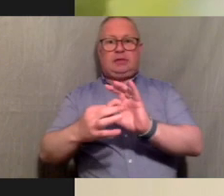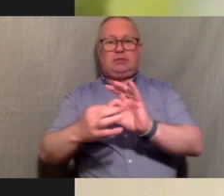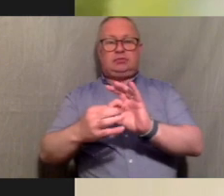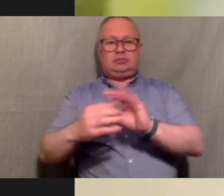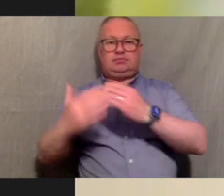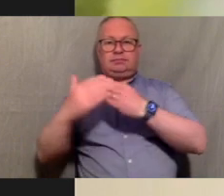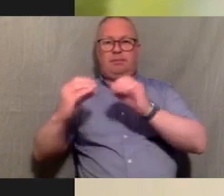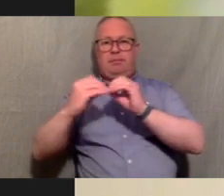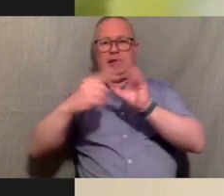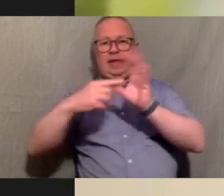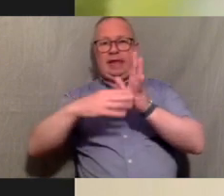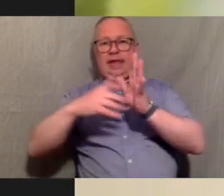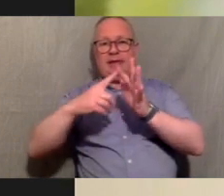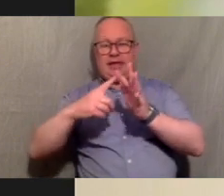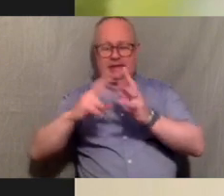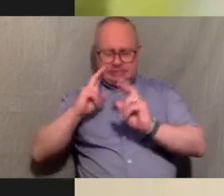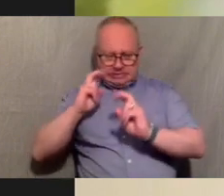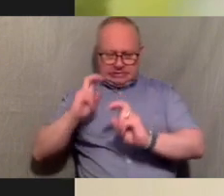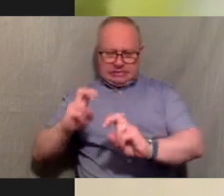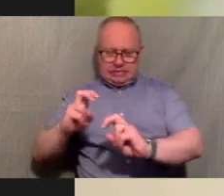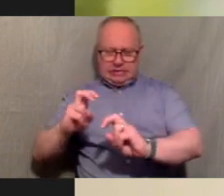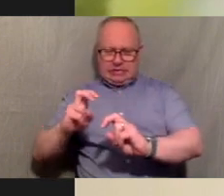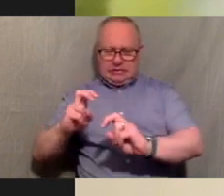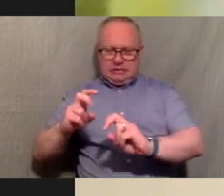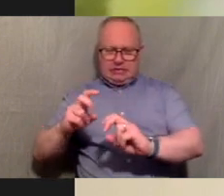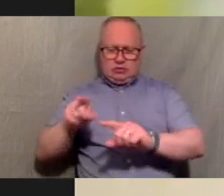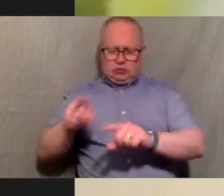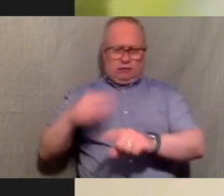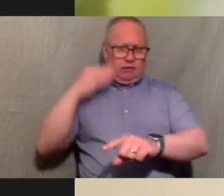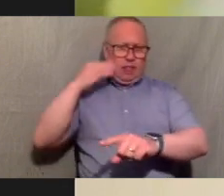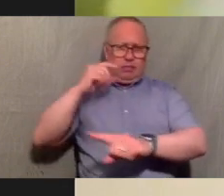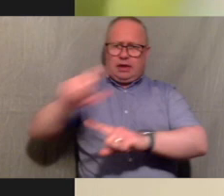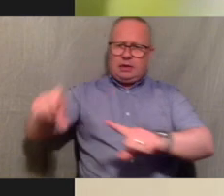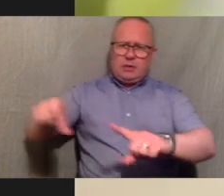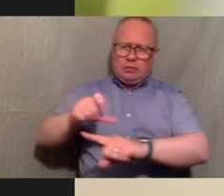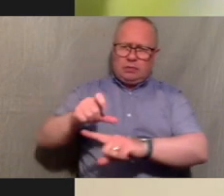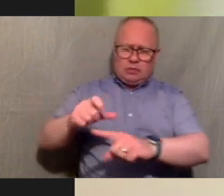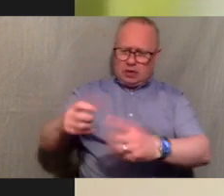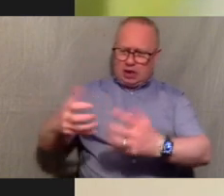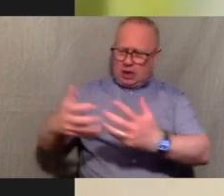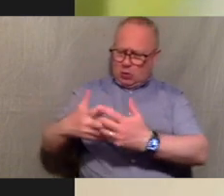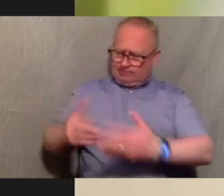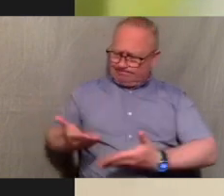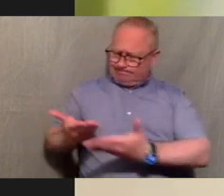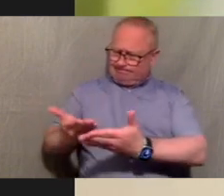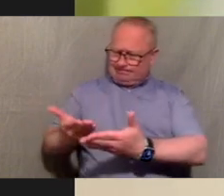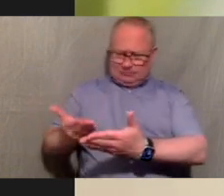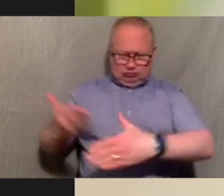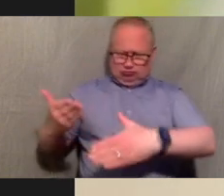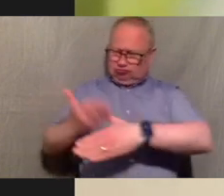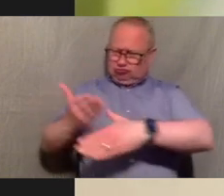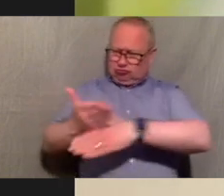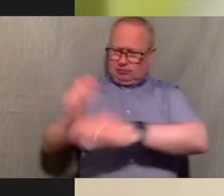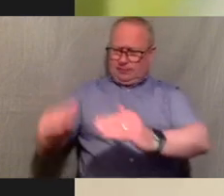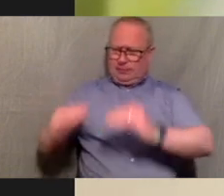needs to be discussed in the uk is what opportunities can we give to the black community and what can we give them better job prospects because a lot of them even like my own